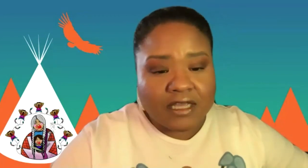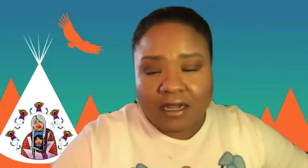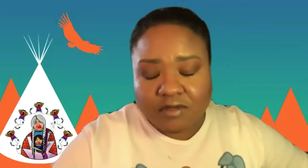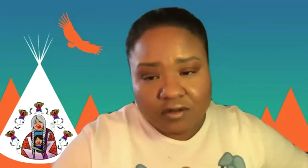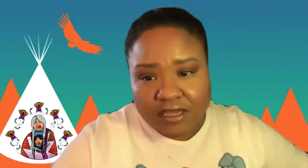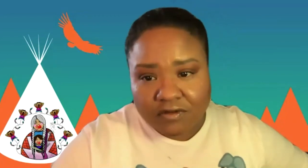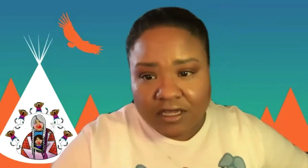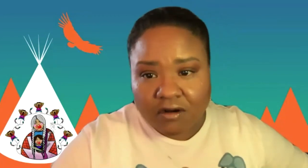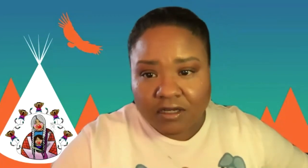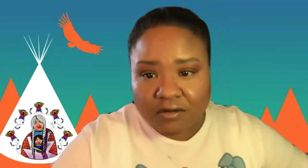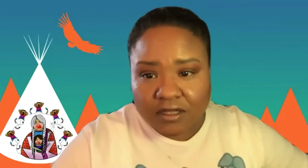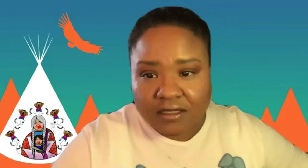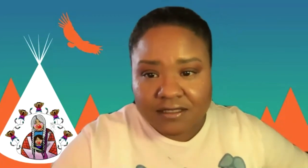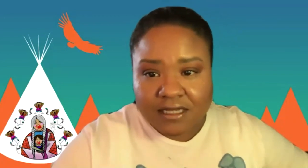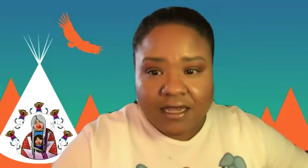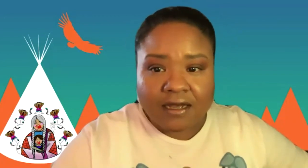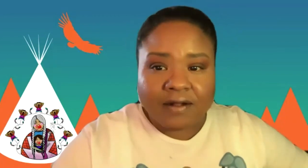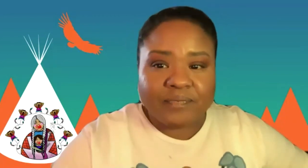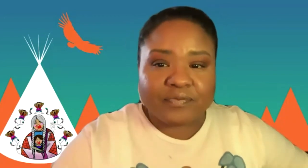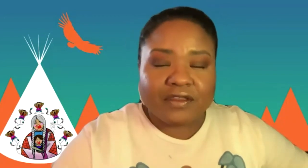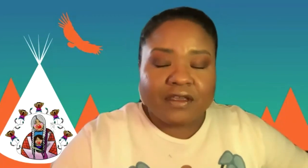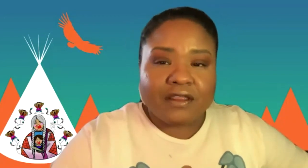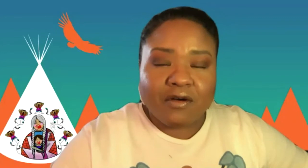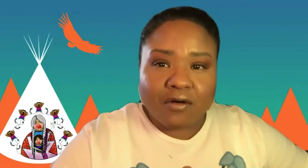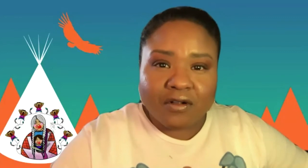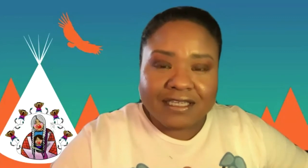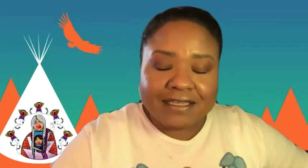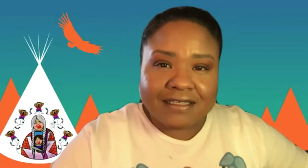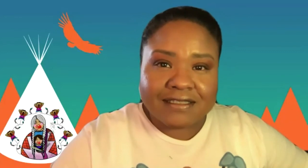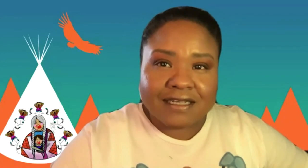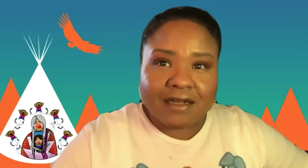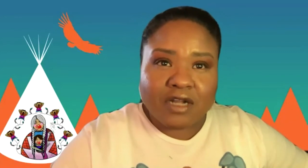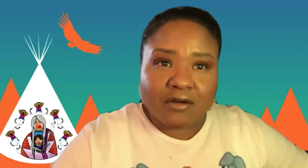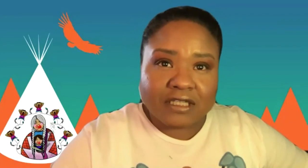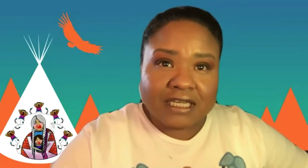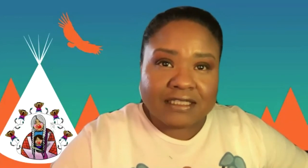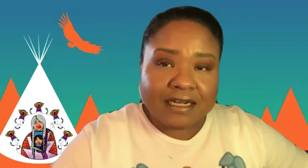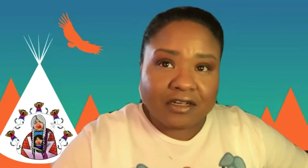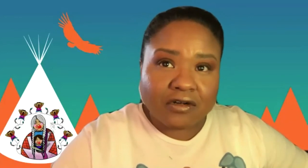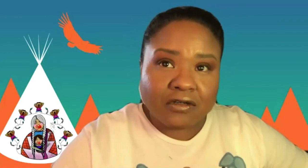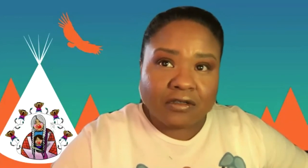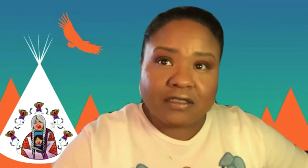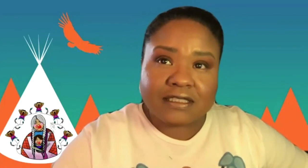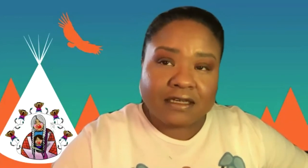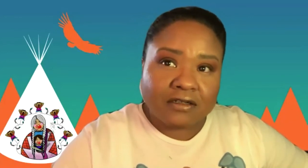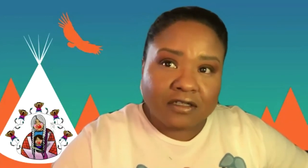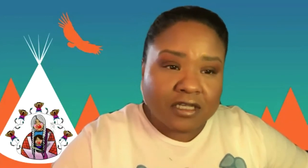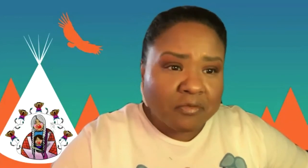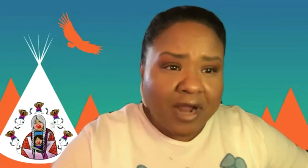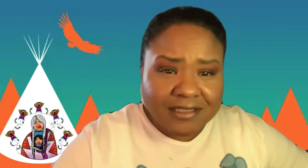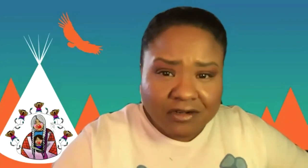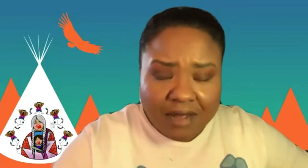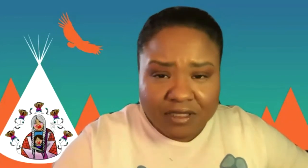Again, I'm so thankful that you're all here with us. The goal is not only technical skills,